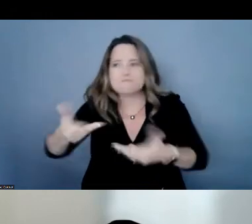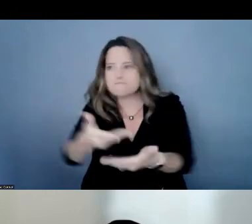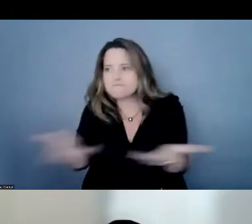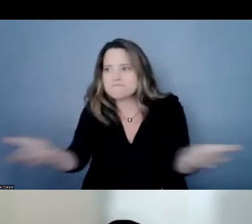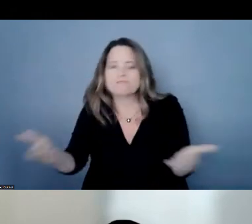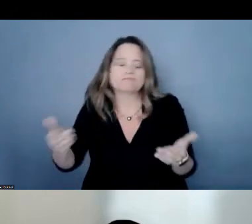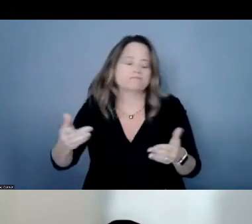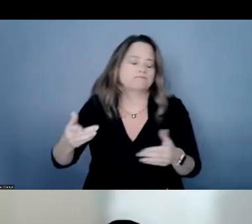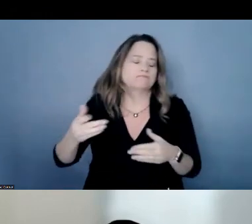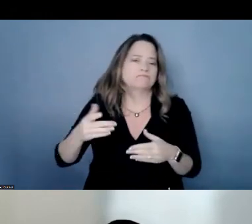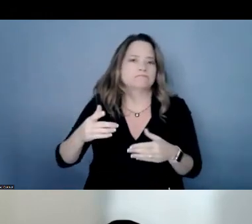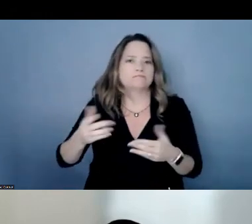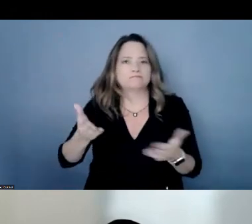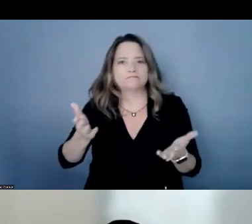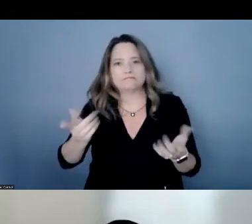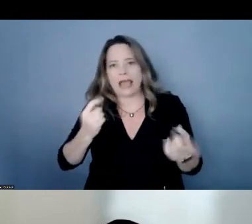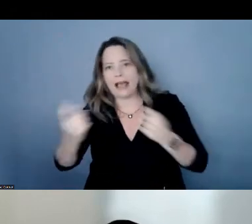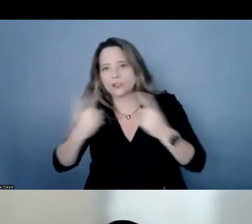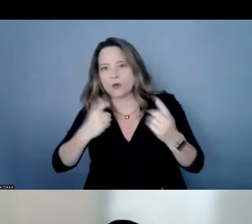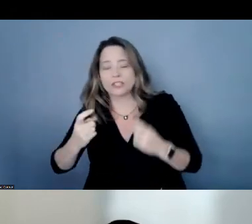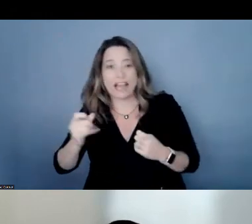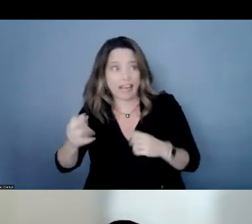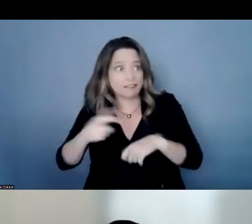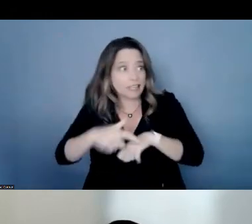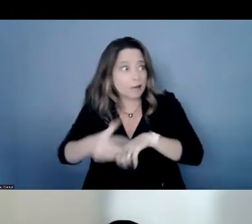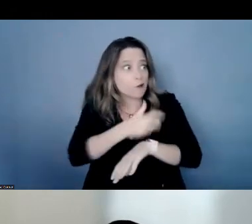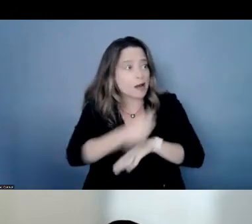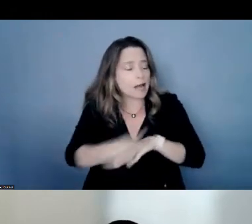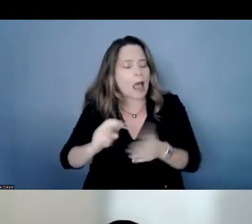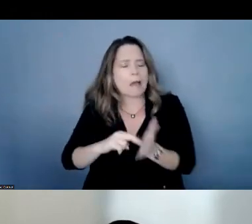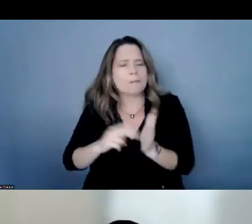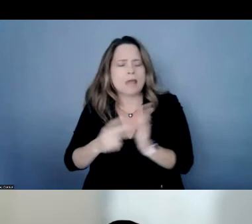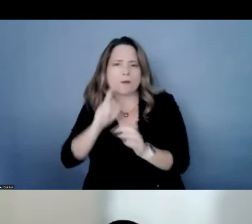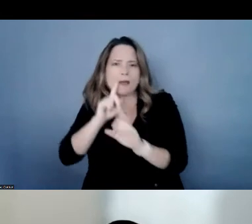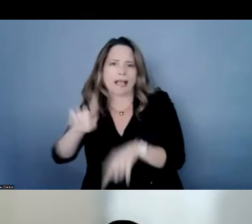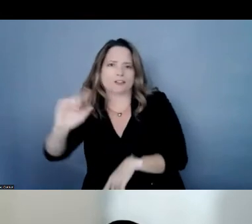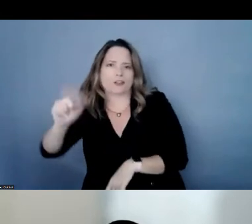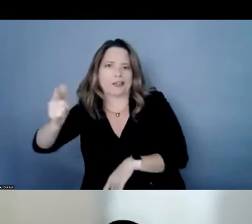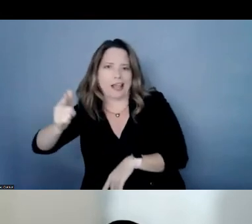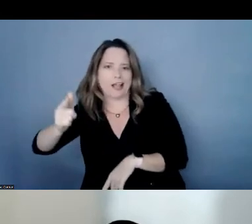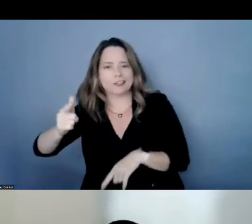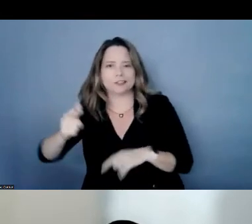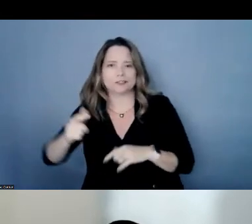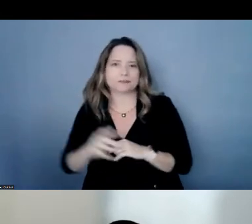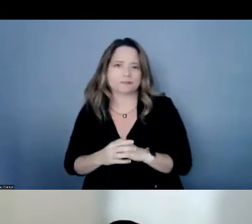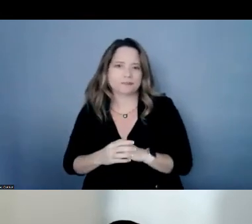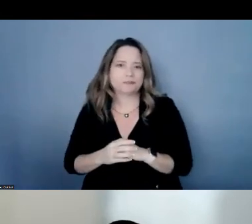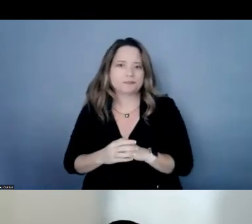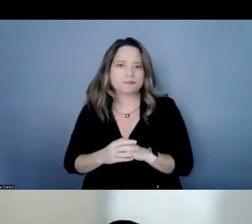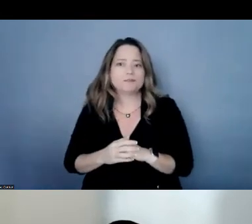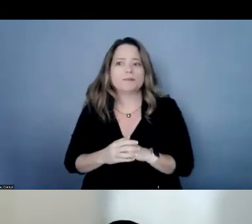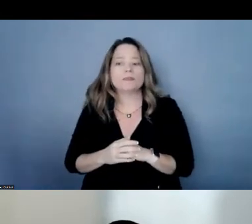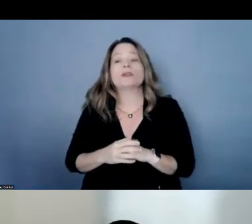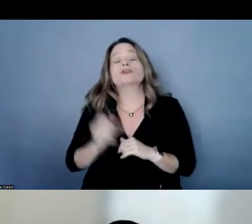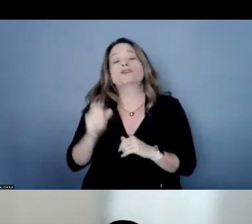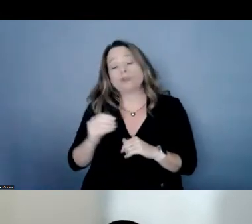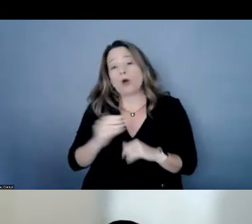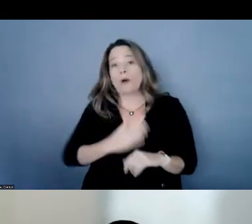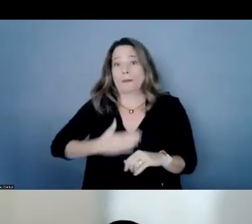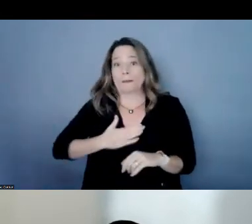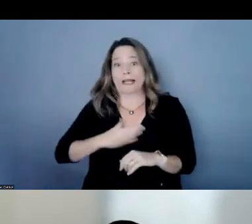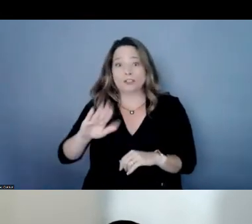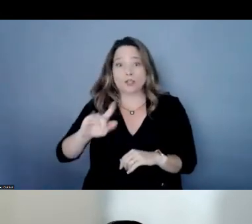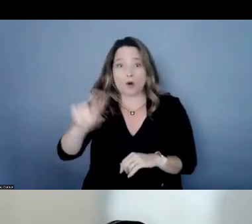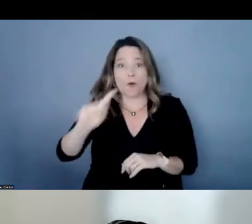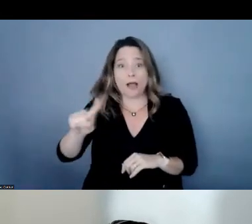we run out of time we'll take it offline so please hold your questions until the end and at that time you can use the raise